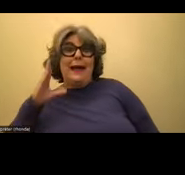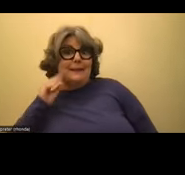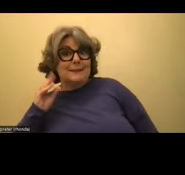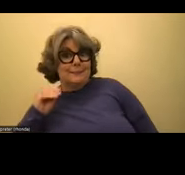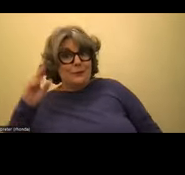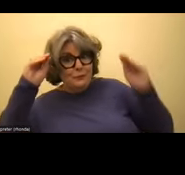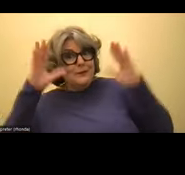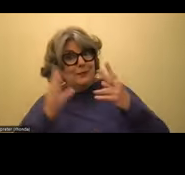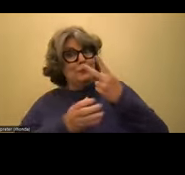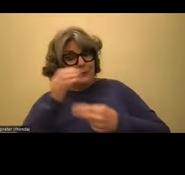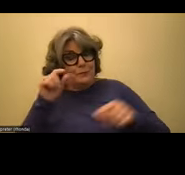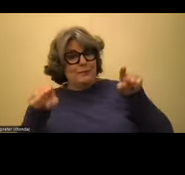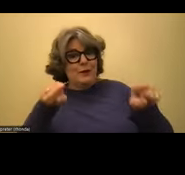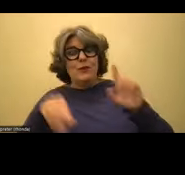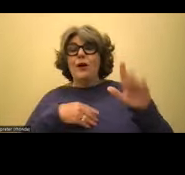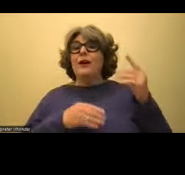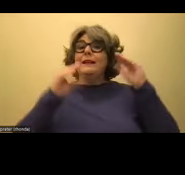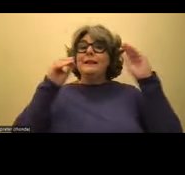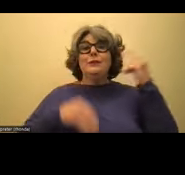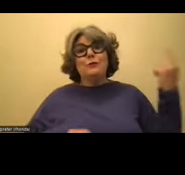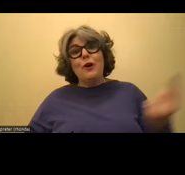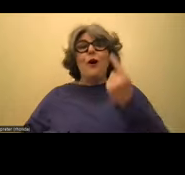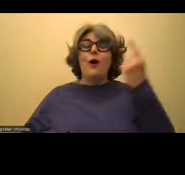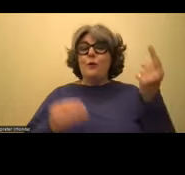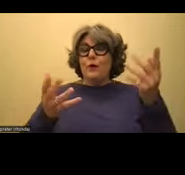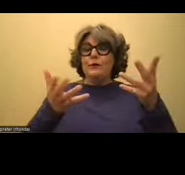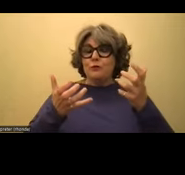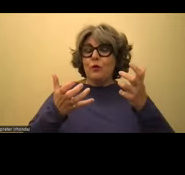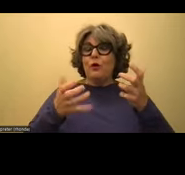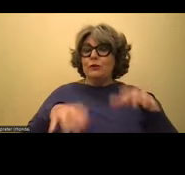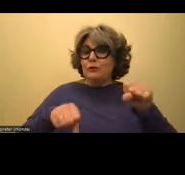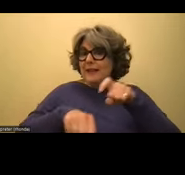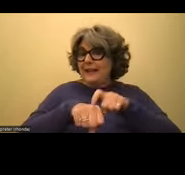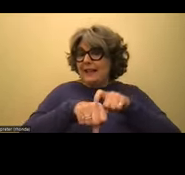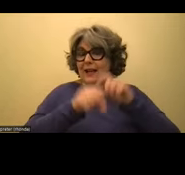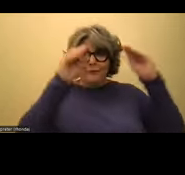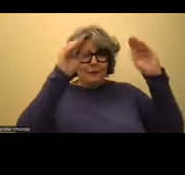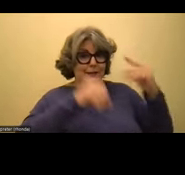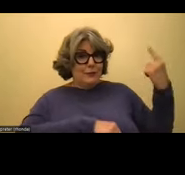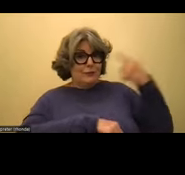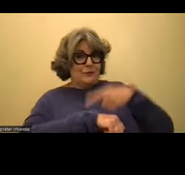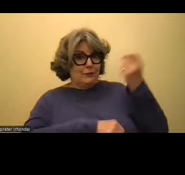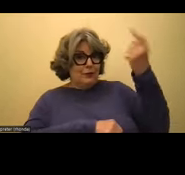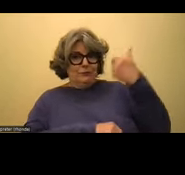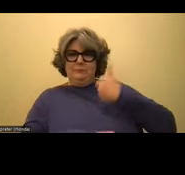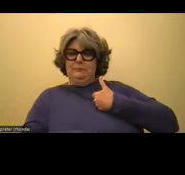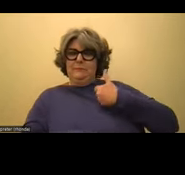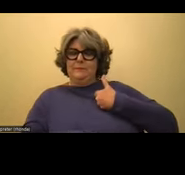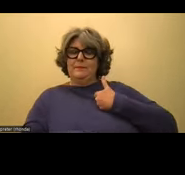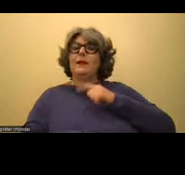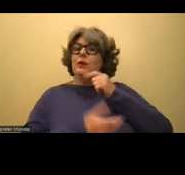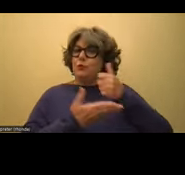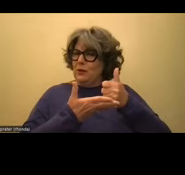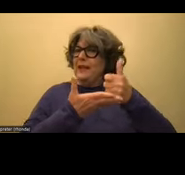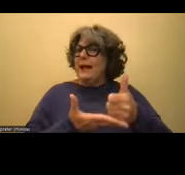because they don't always want to take the time out of their day to get to understand you. And I think it is really helpful